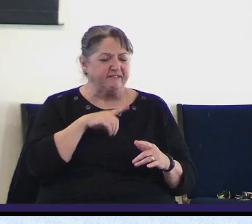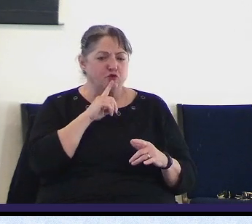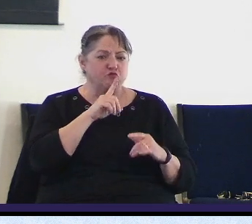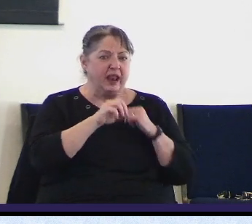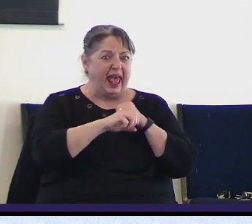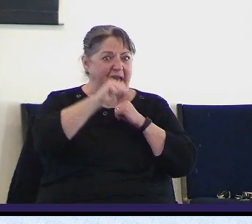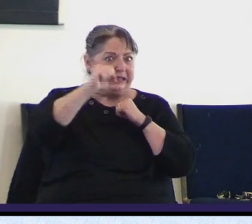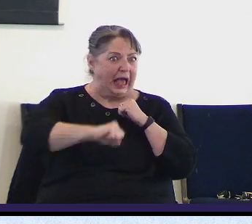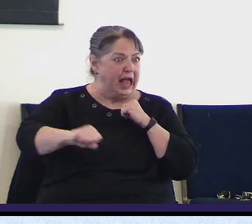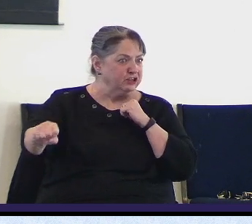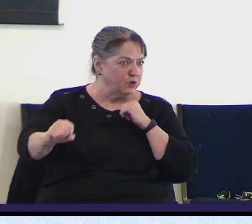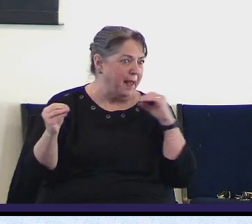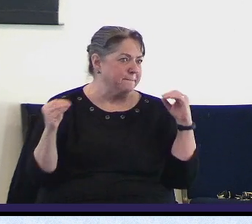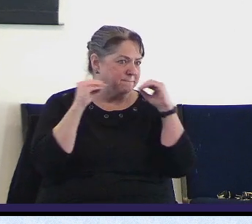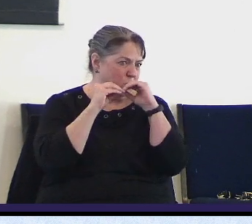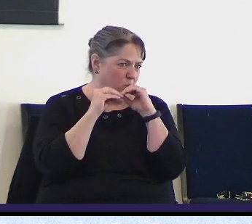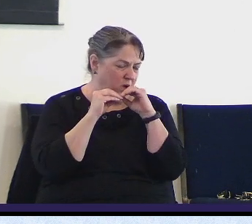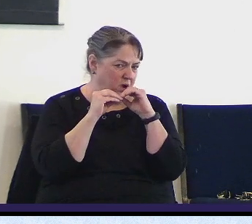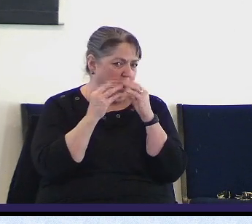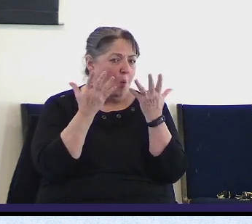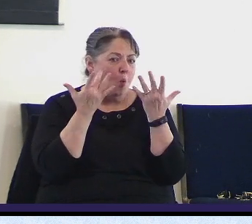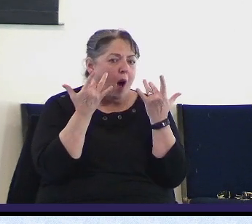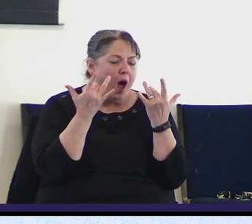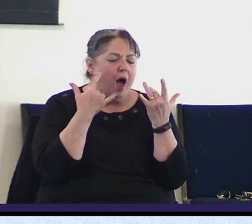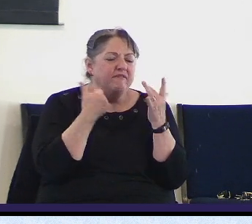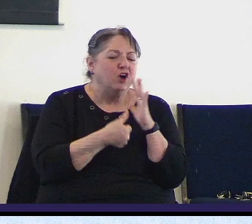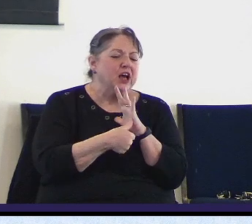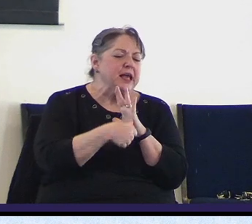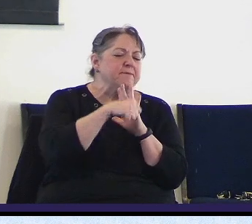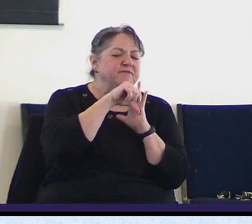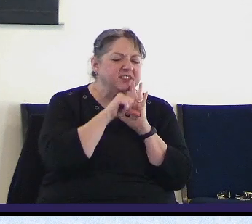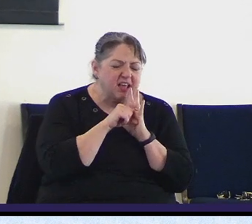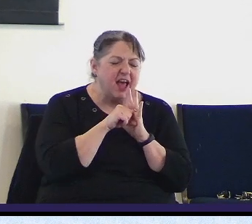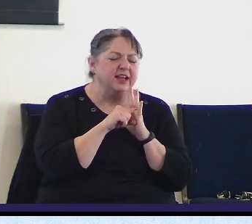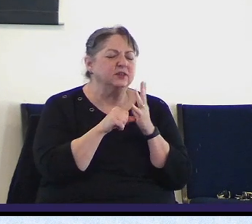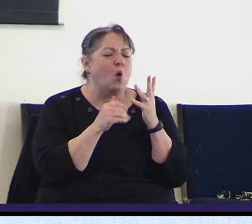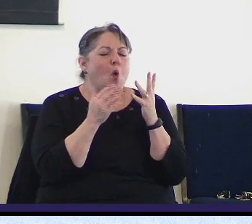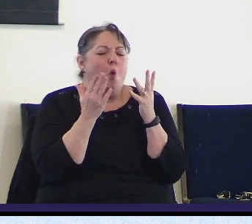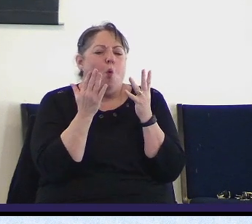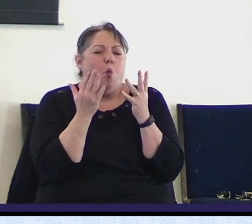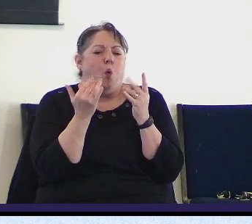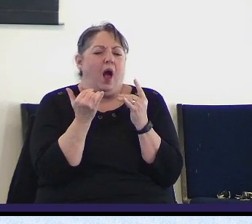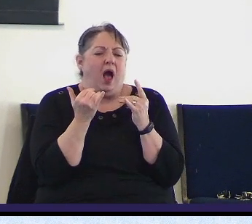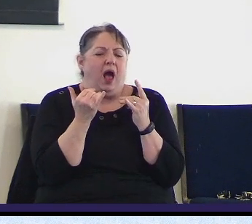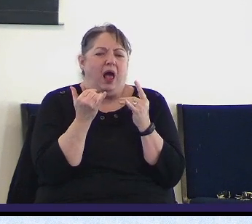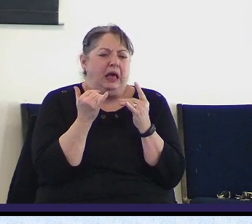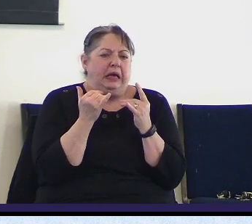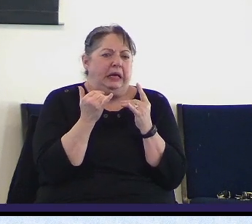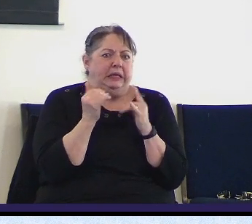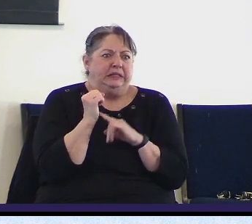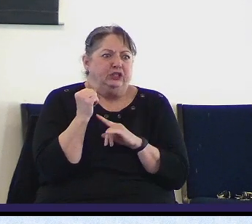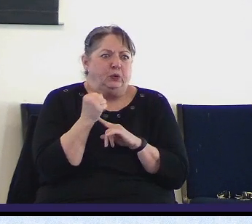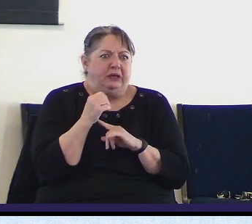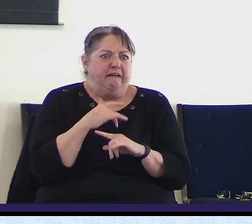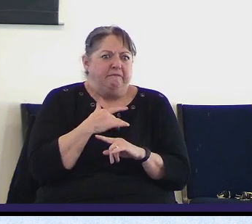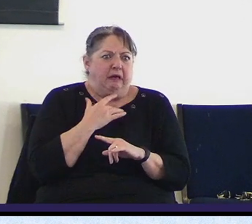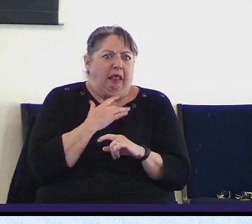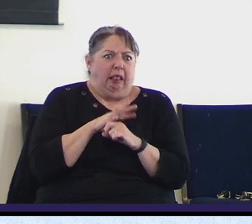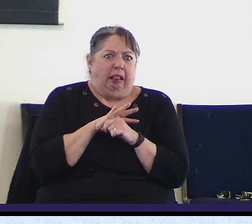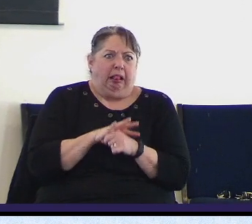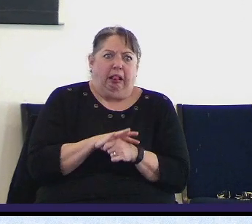he's exaggerating in order to emphasize the intensity of his situation. We do that all the time, don't we?